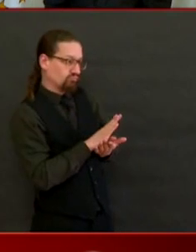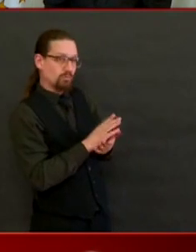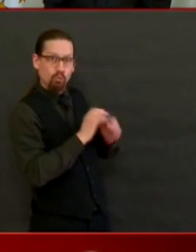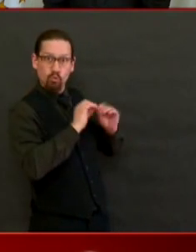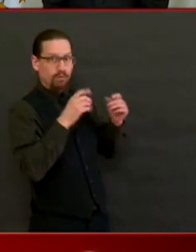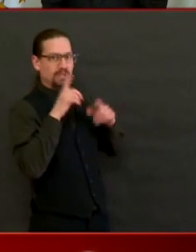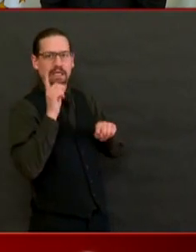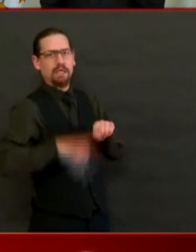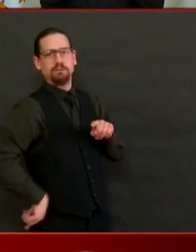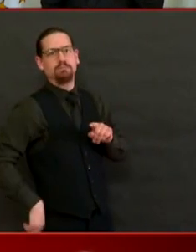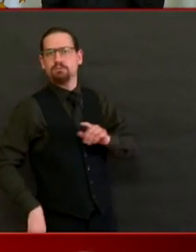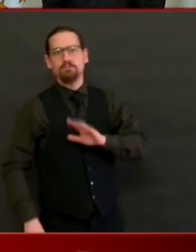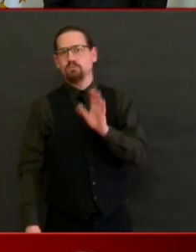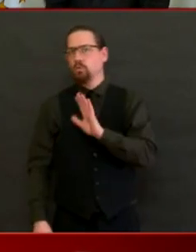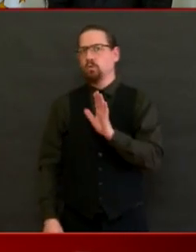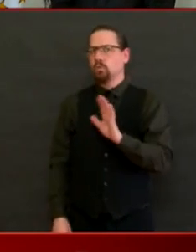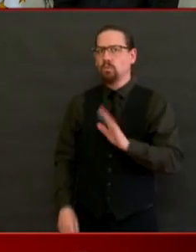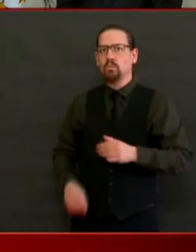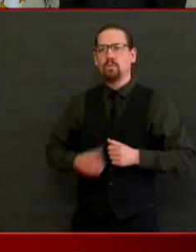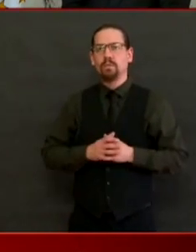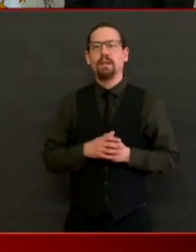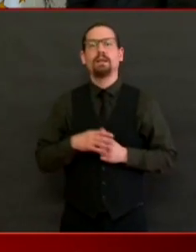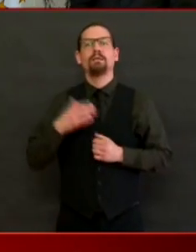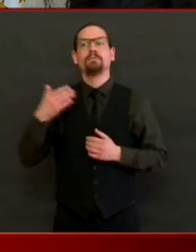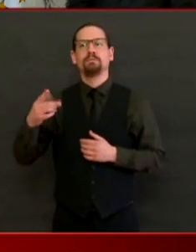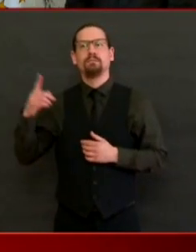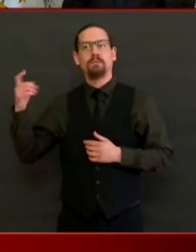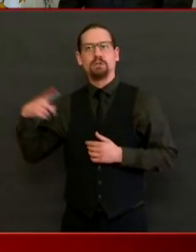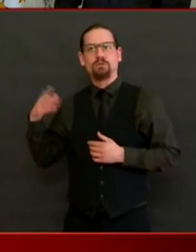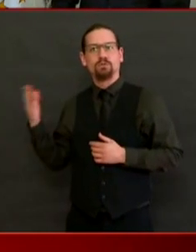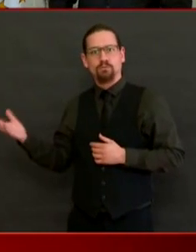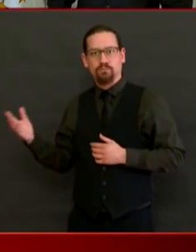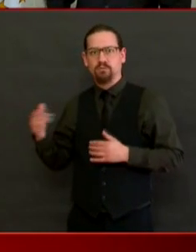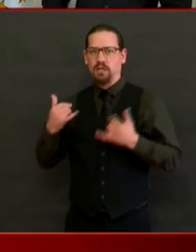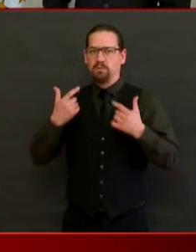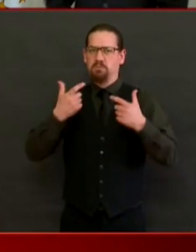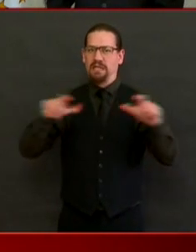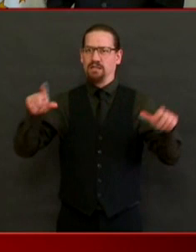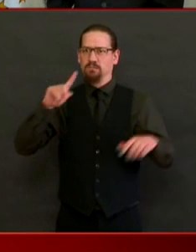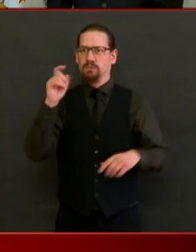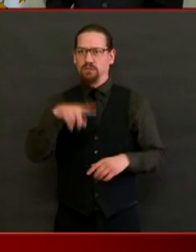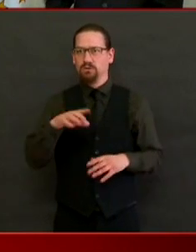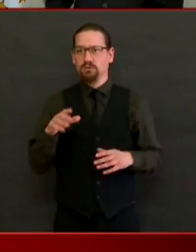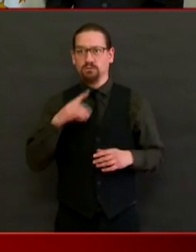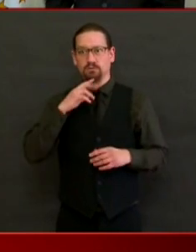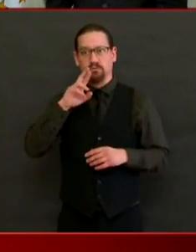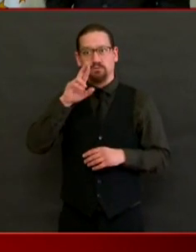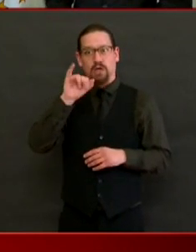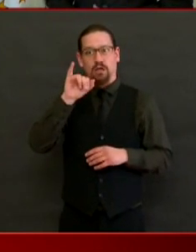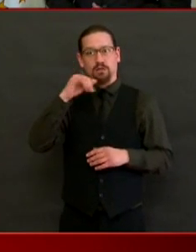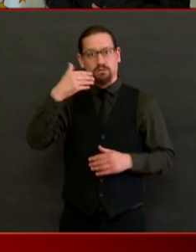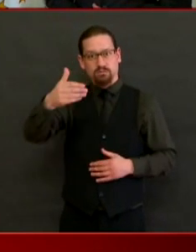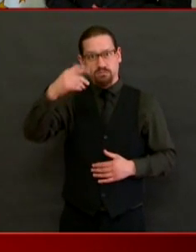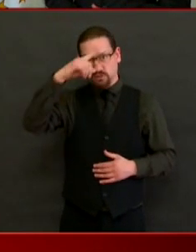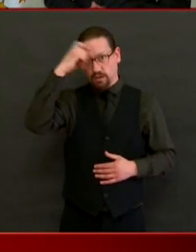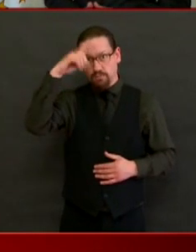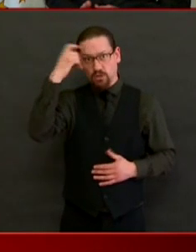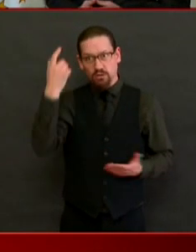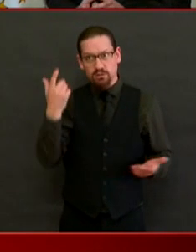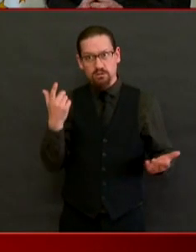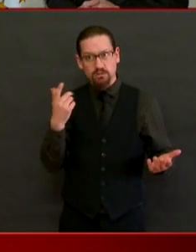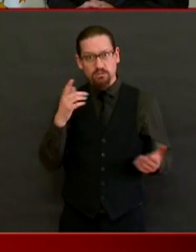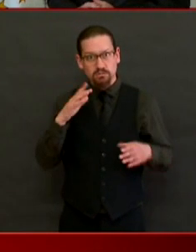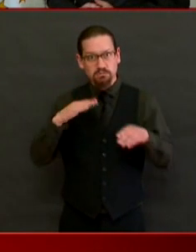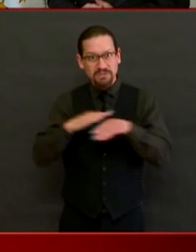a big one. We all wonder what summer in Rhode Island will look like. Do you have a vision of what a rollout of beaches and parks reopening might look